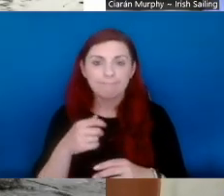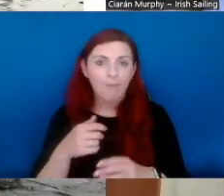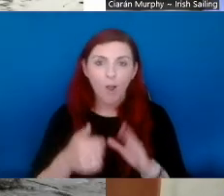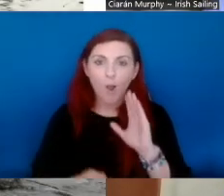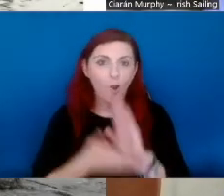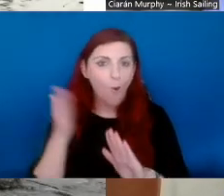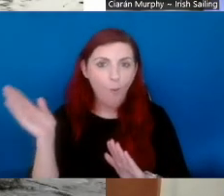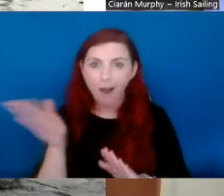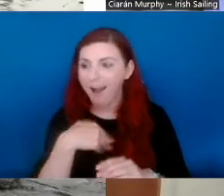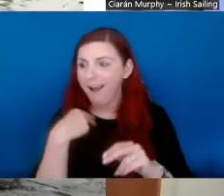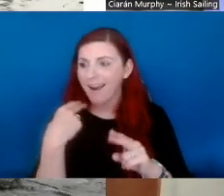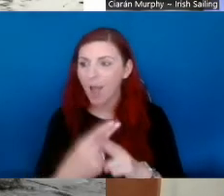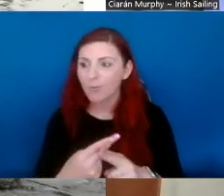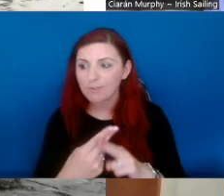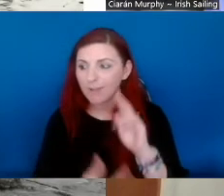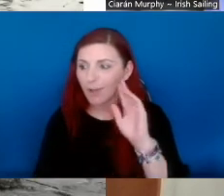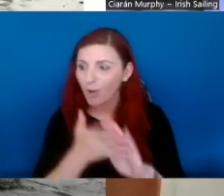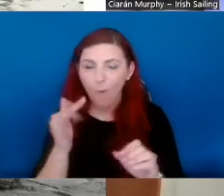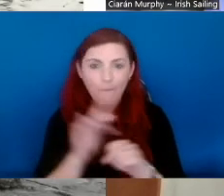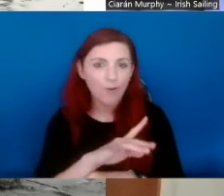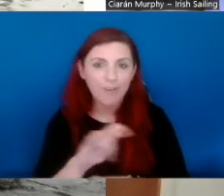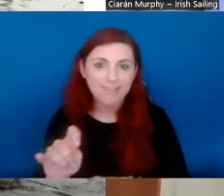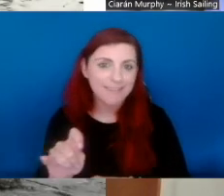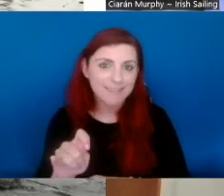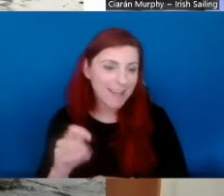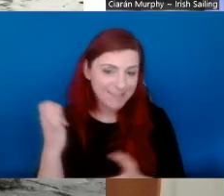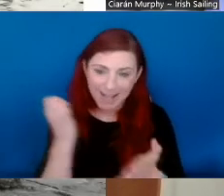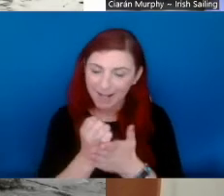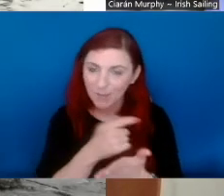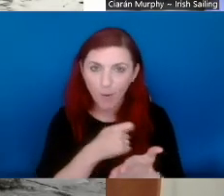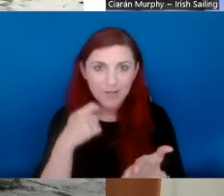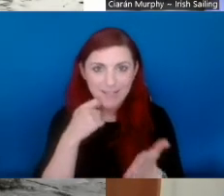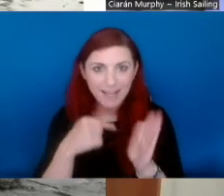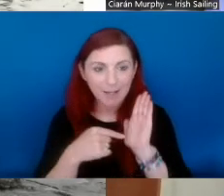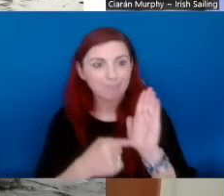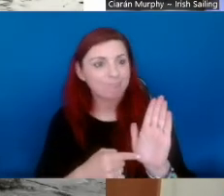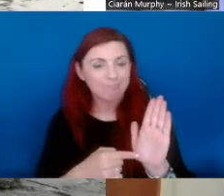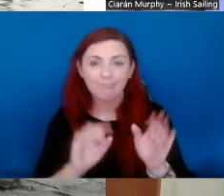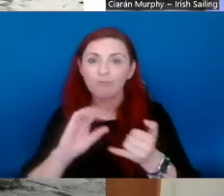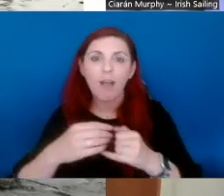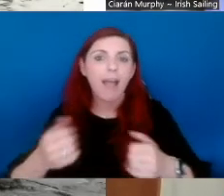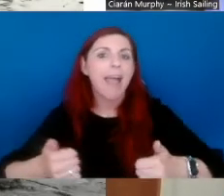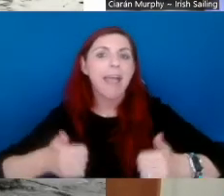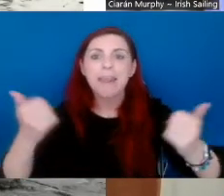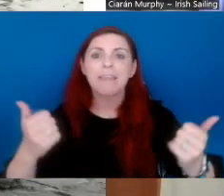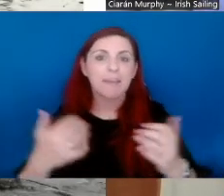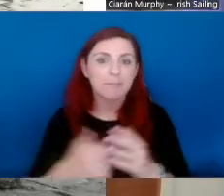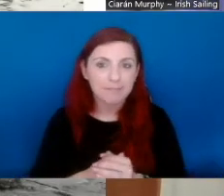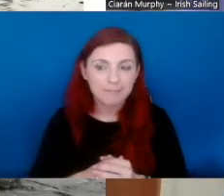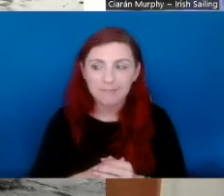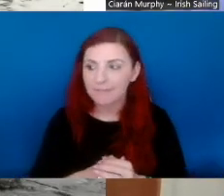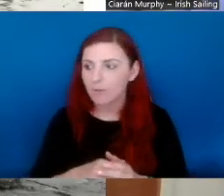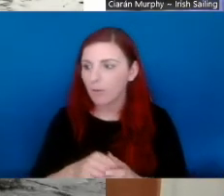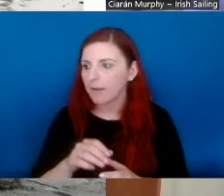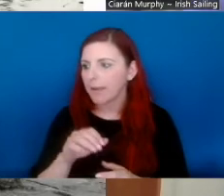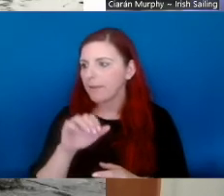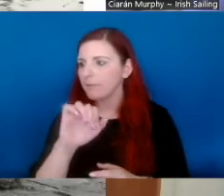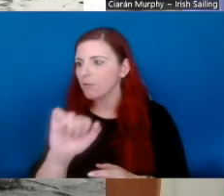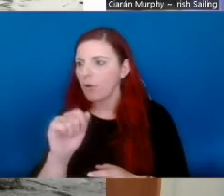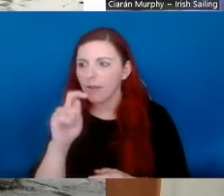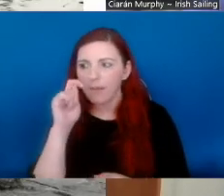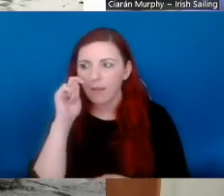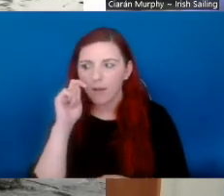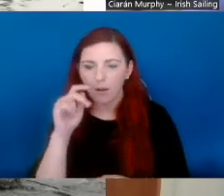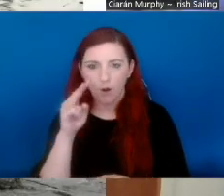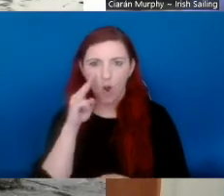what activities are in different counties. Fantastic. Cheers. Ciarán? I'd say go all out